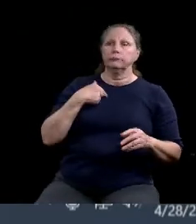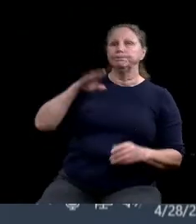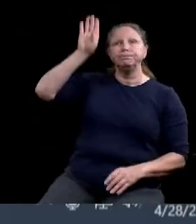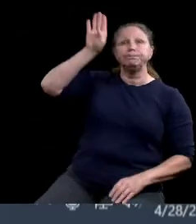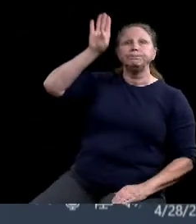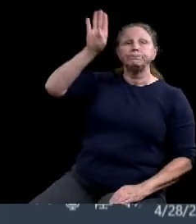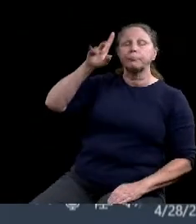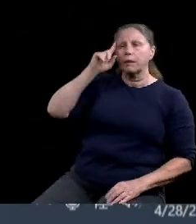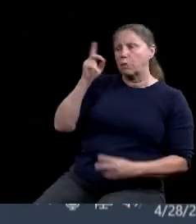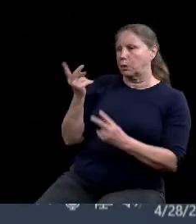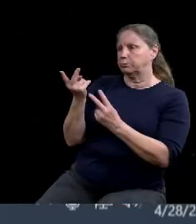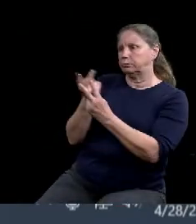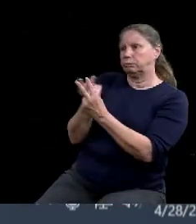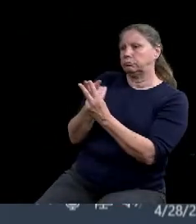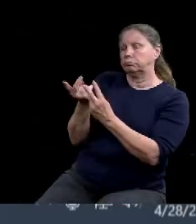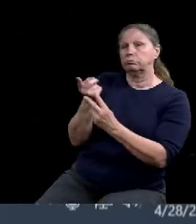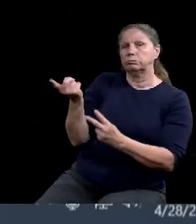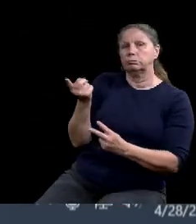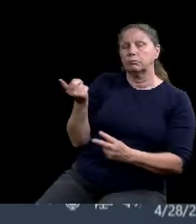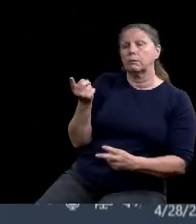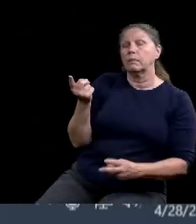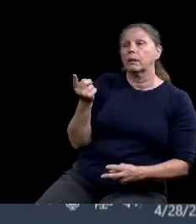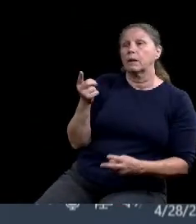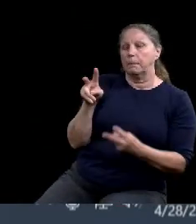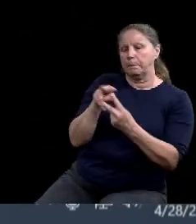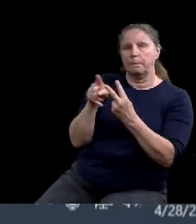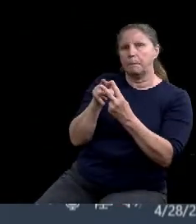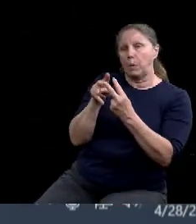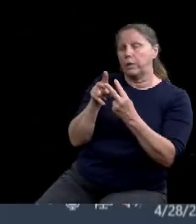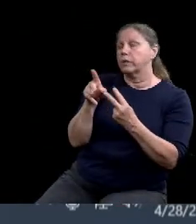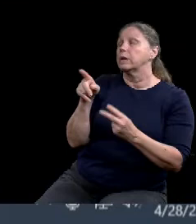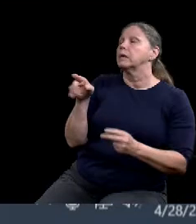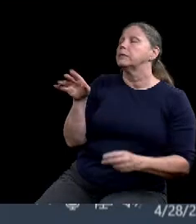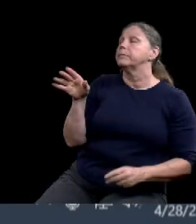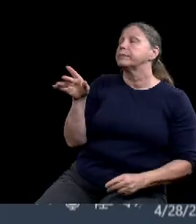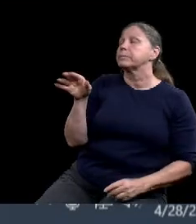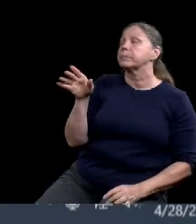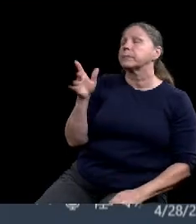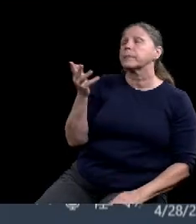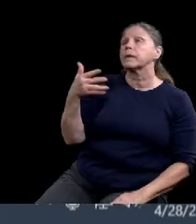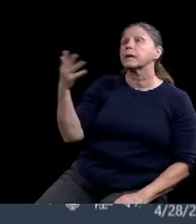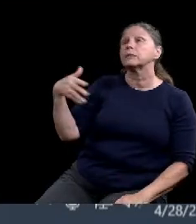today, but just going back and talking specifically about the